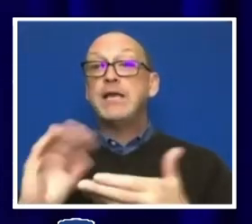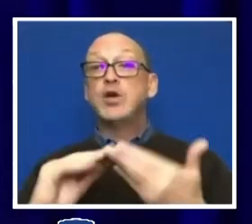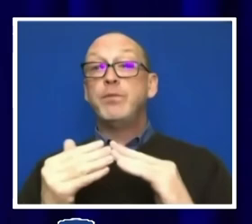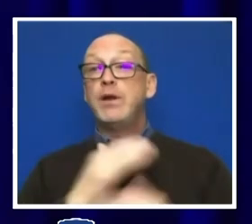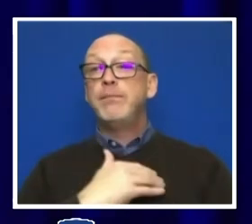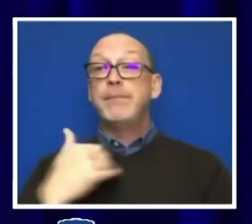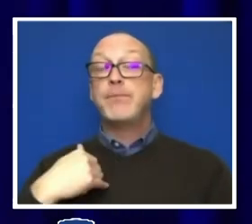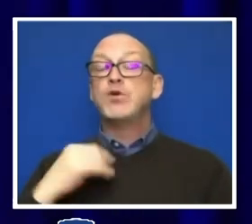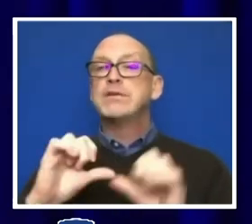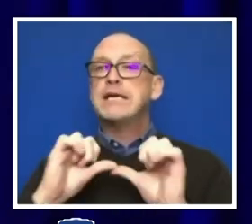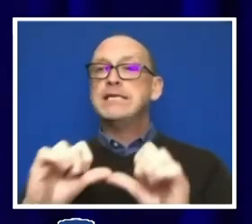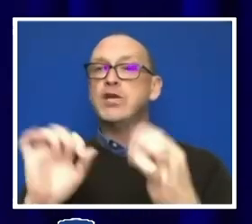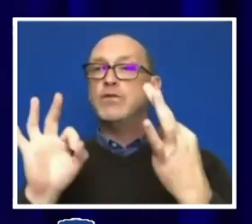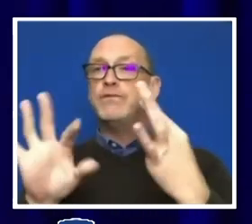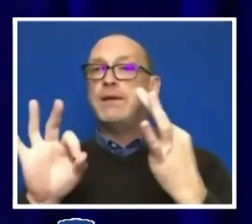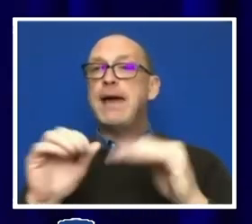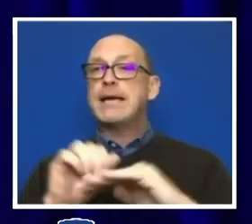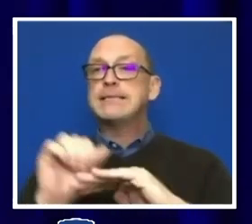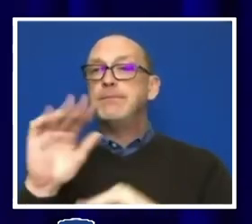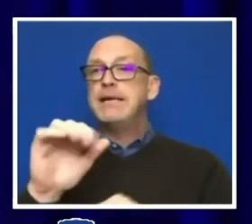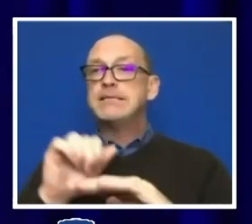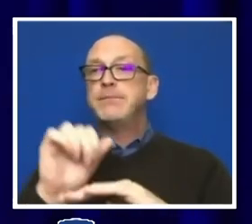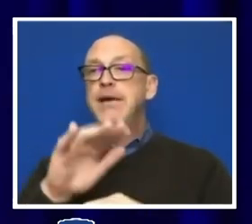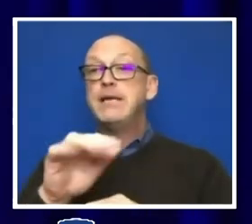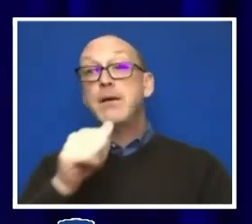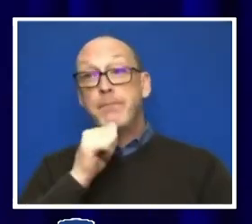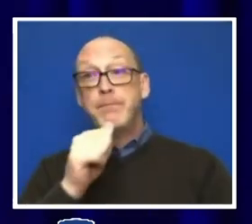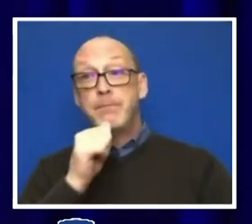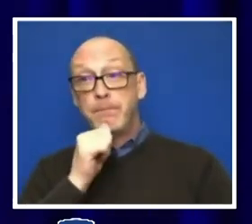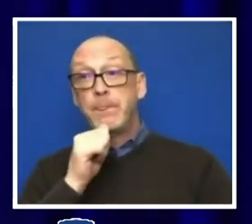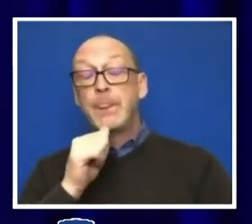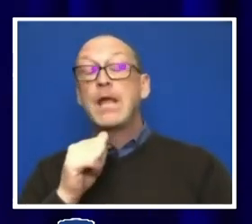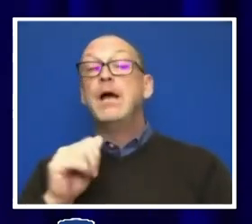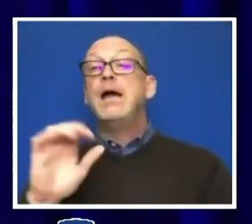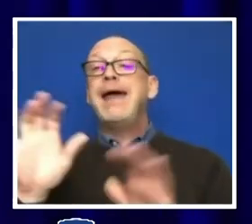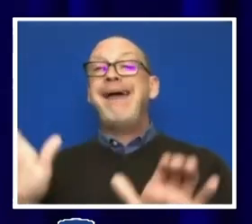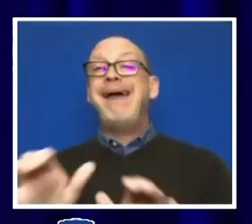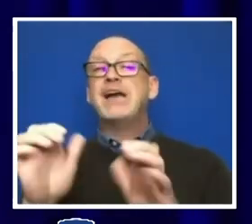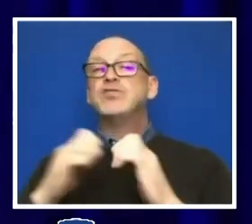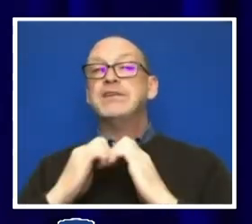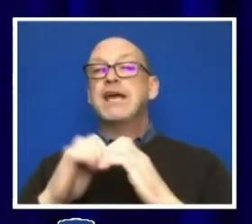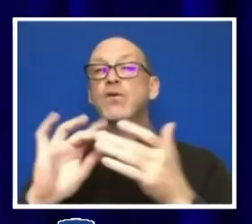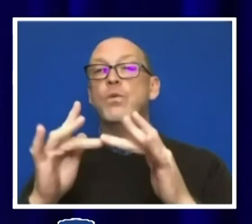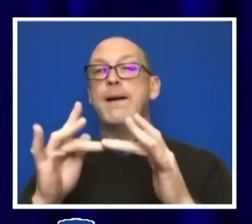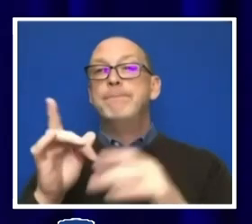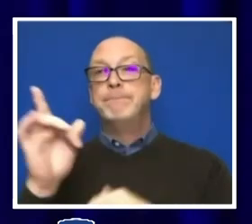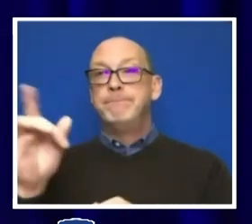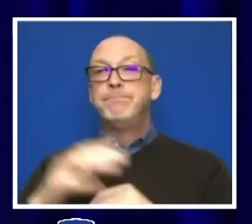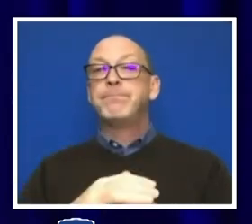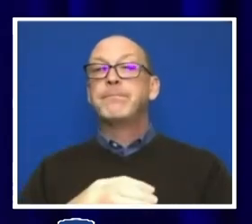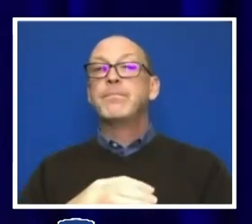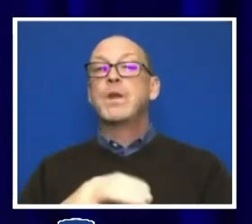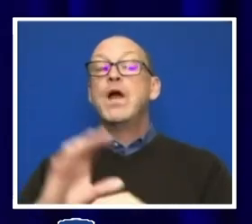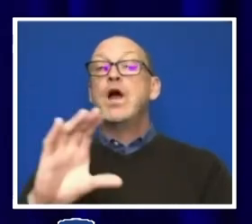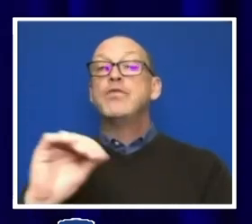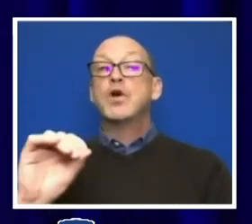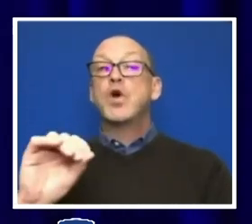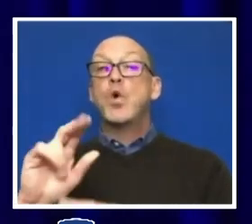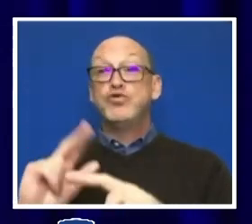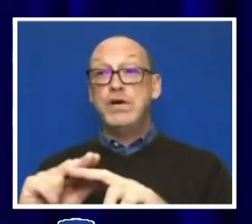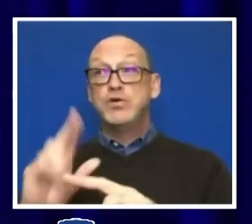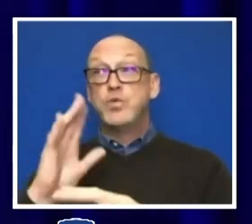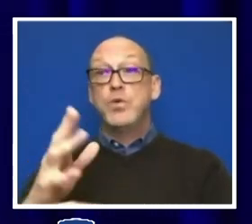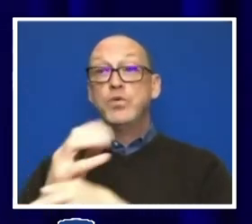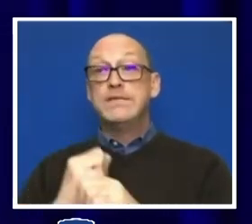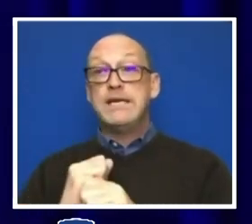input and questions anonymously at the Action Together website, and the co-chairs will also receive the